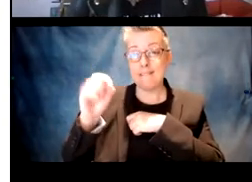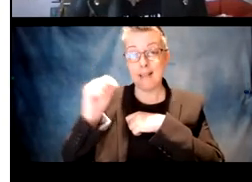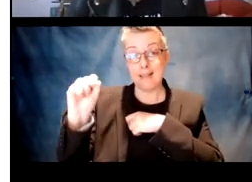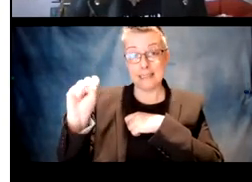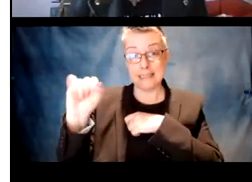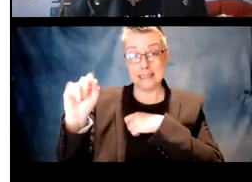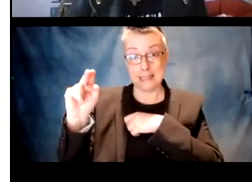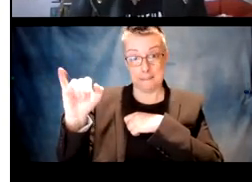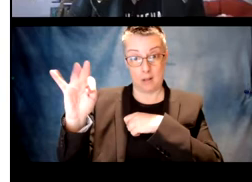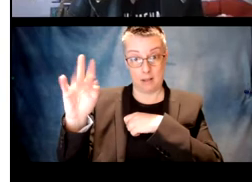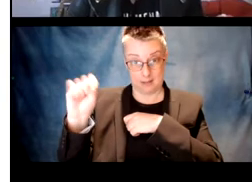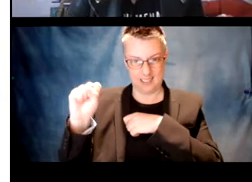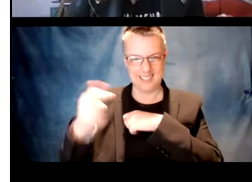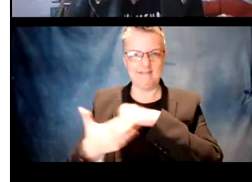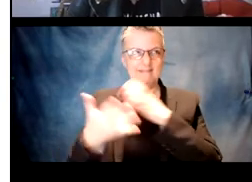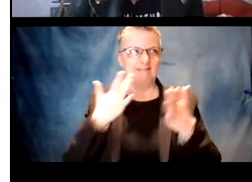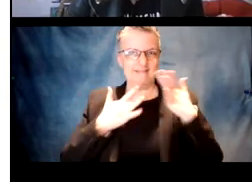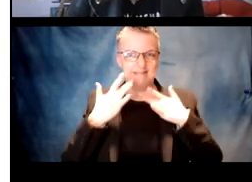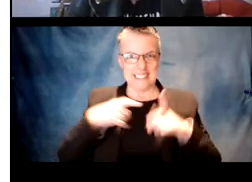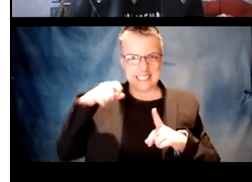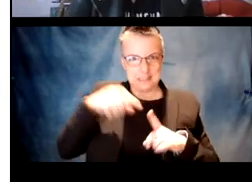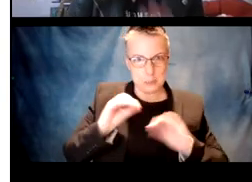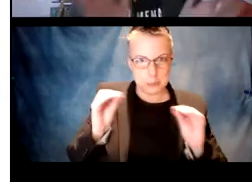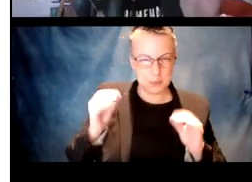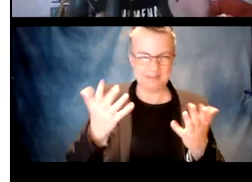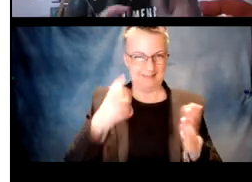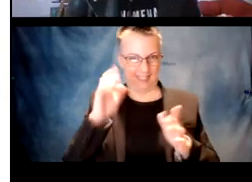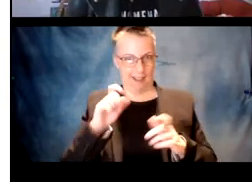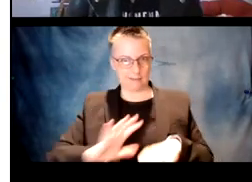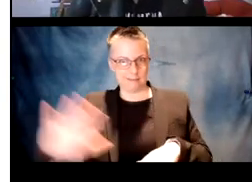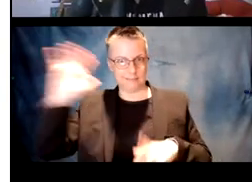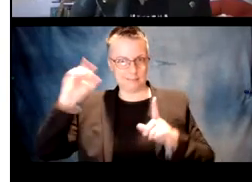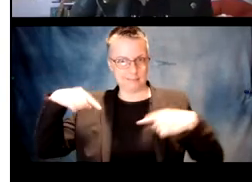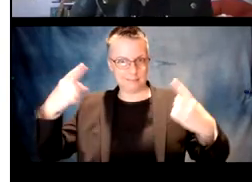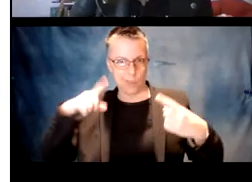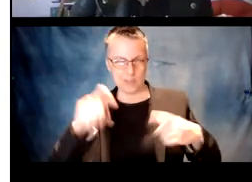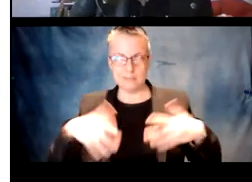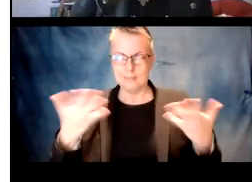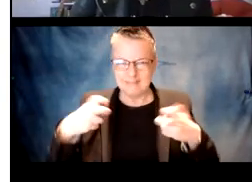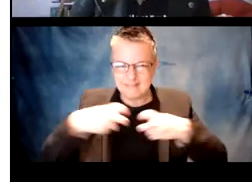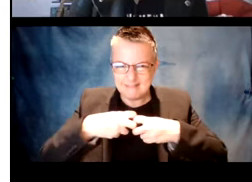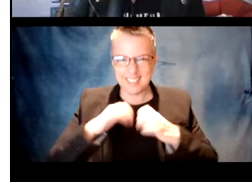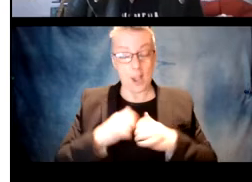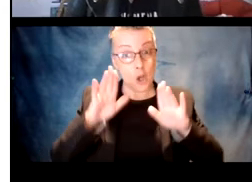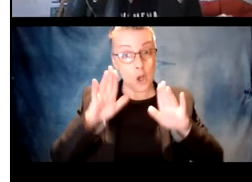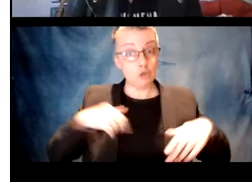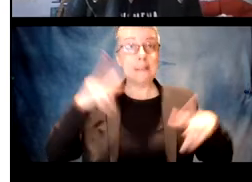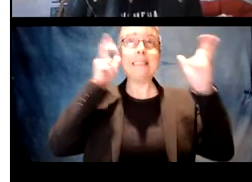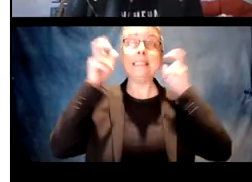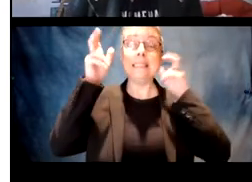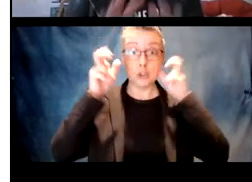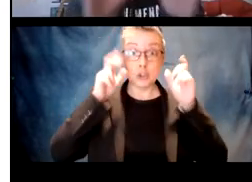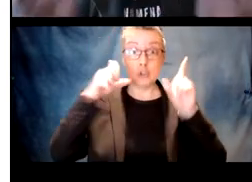Initially, the poverty of the stimulus. So this is kind of like an age old question. You know, how do children